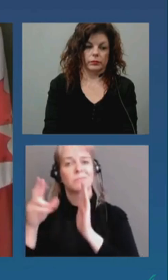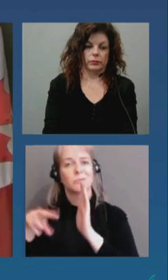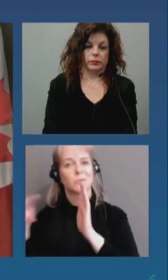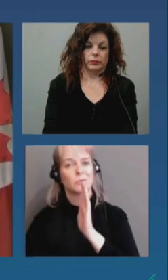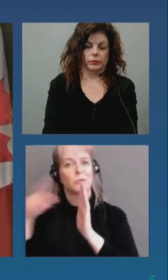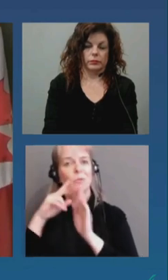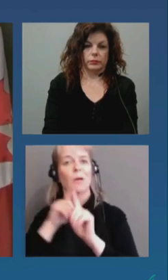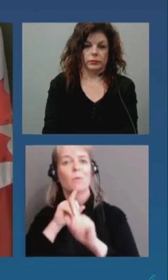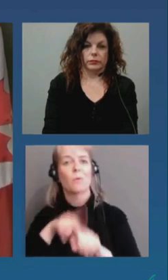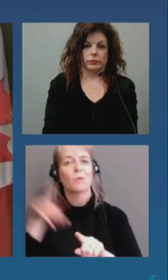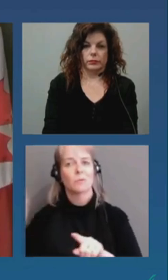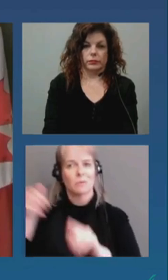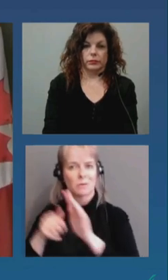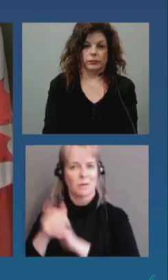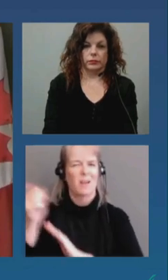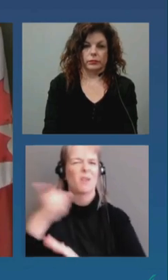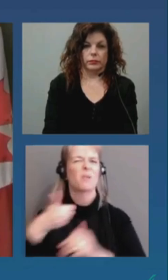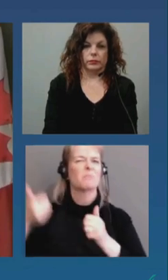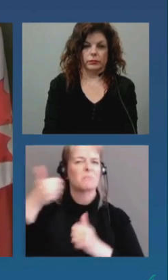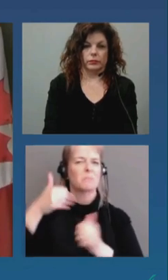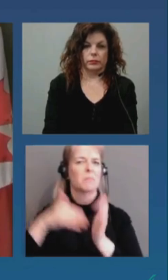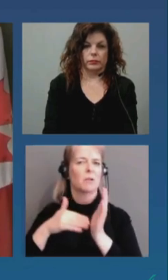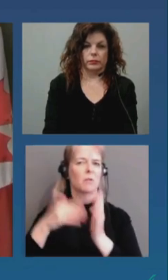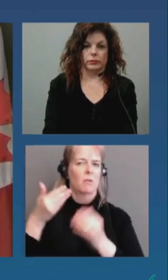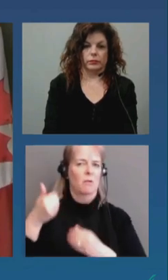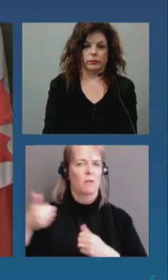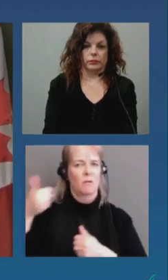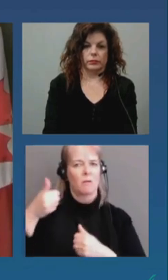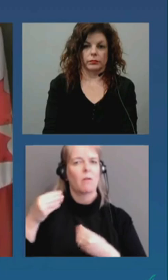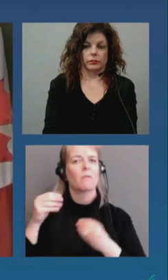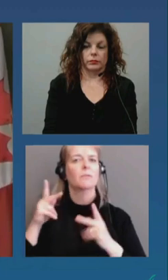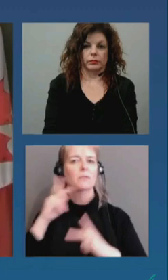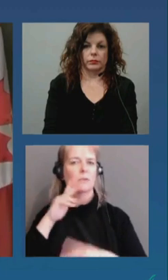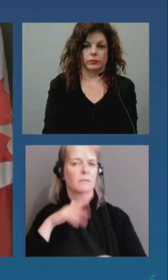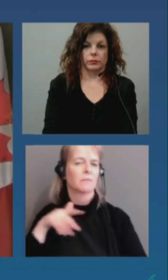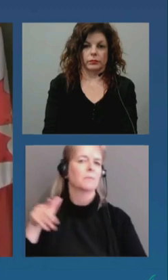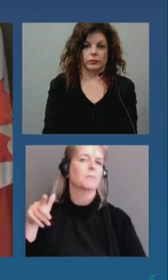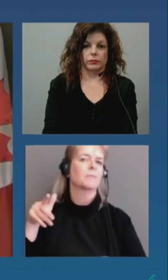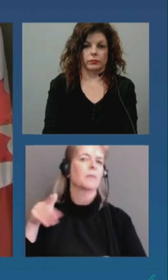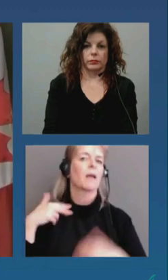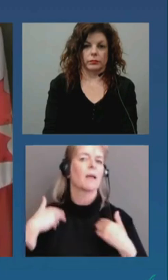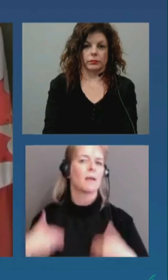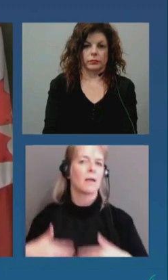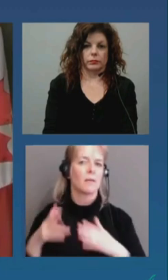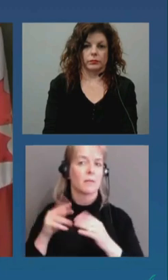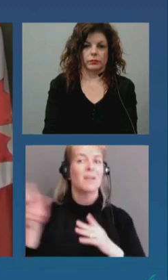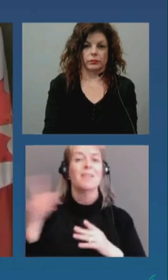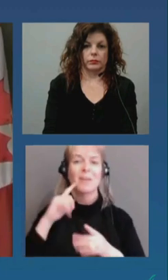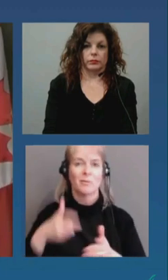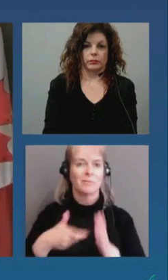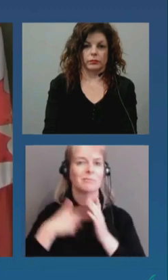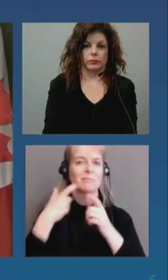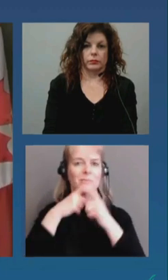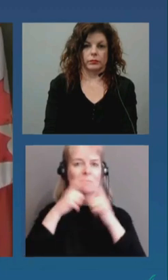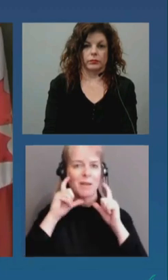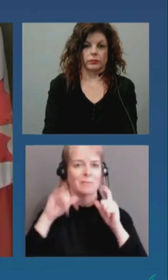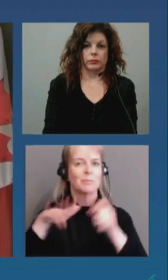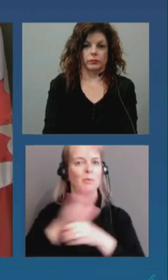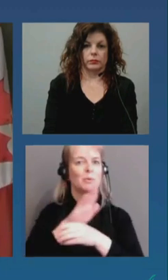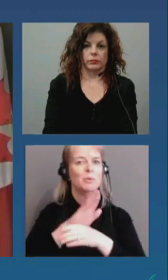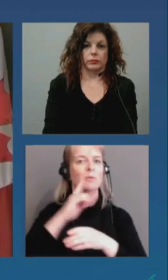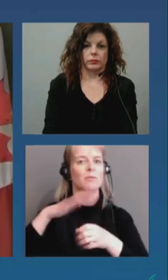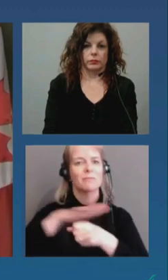medical officer of health which requires wearing masks at or within five meters of playground equipment in all city parks